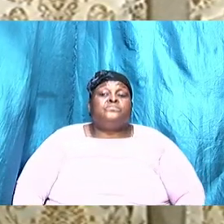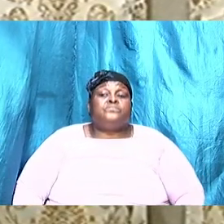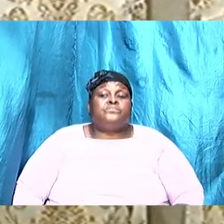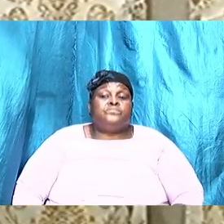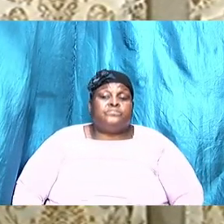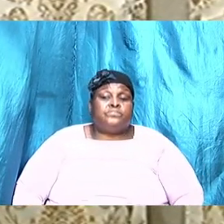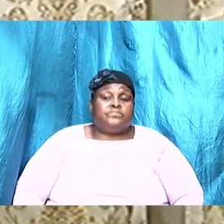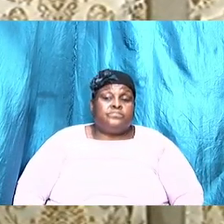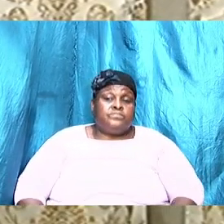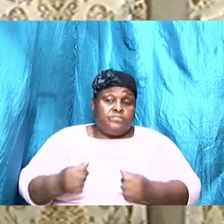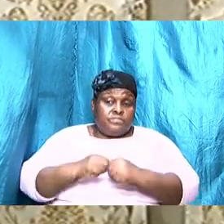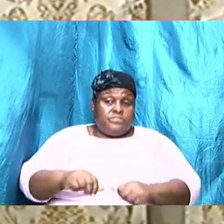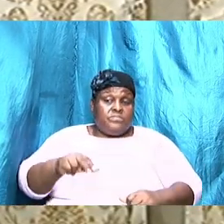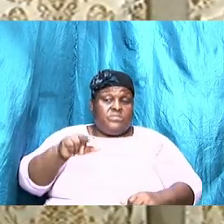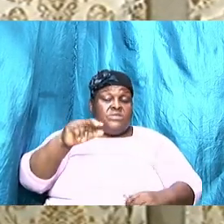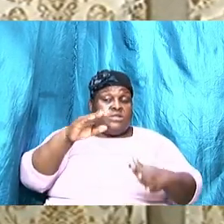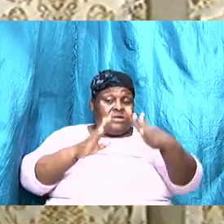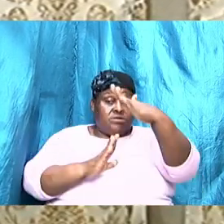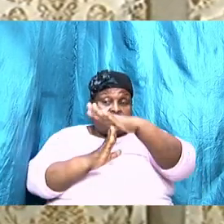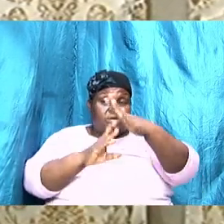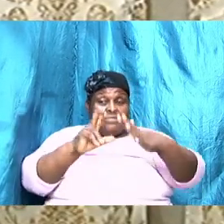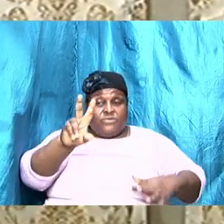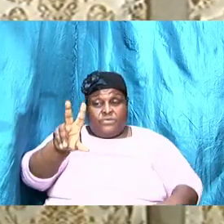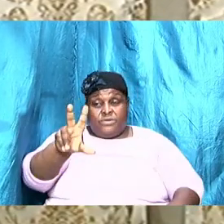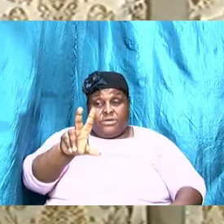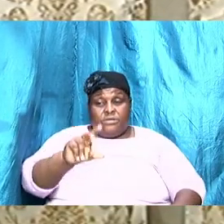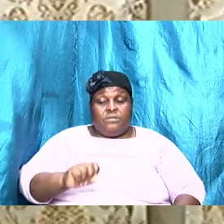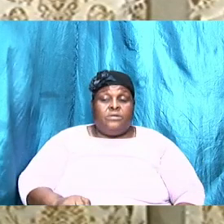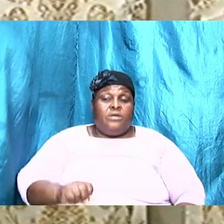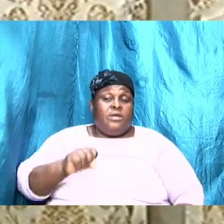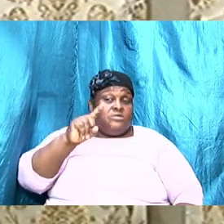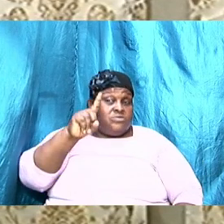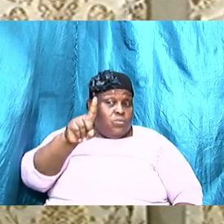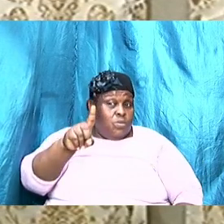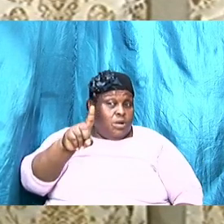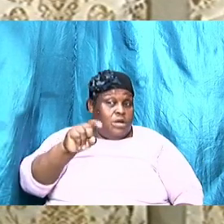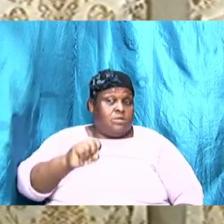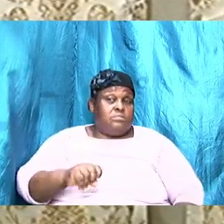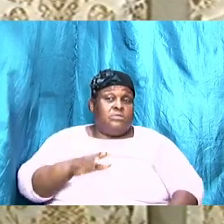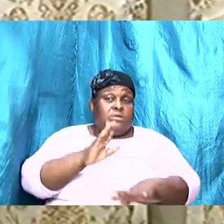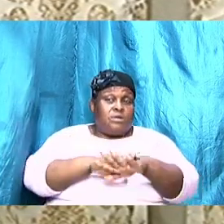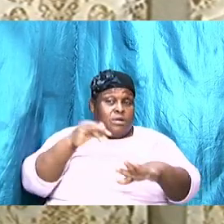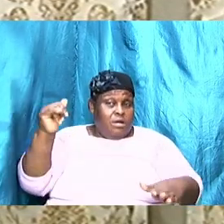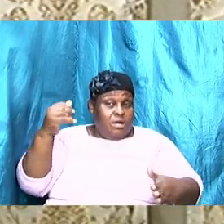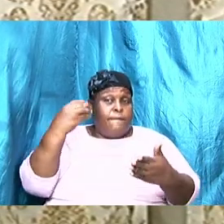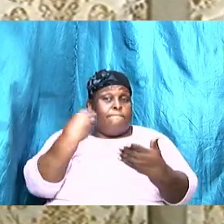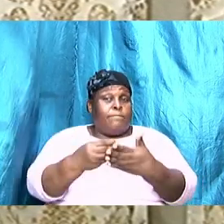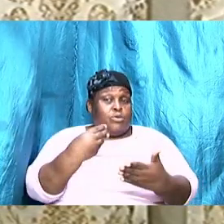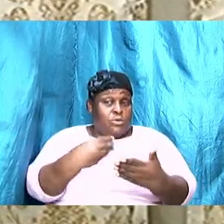and within the top three there is one that is called money